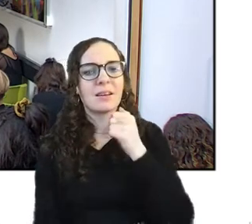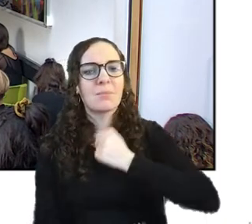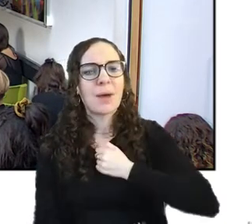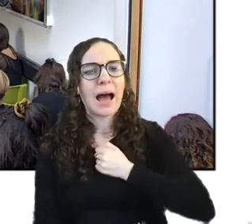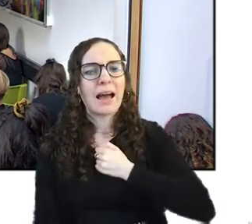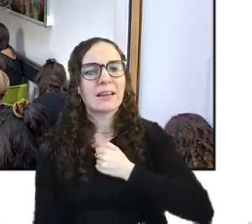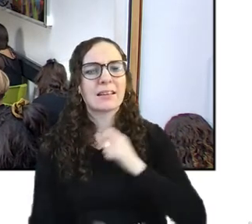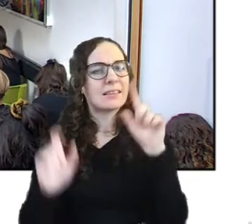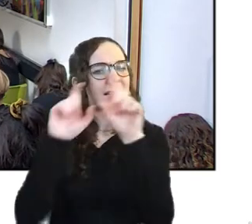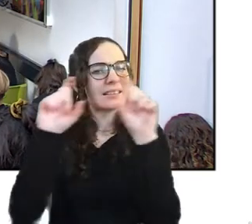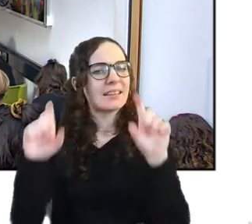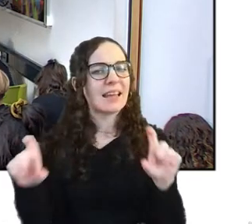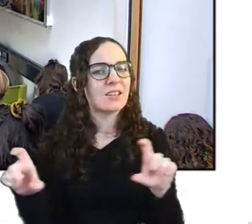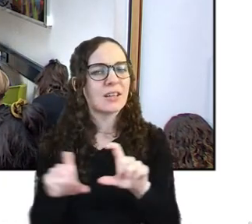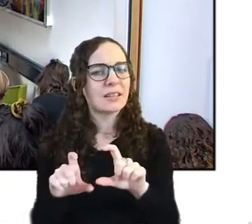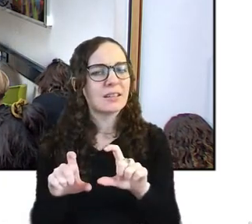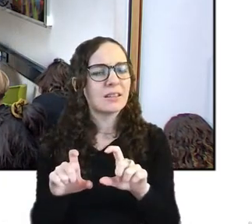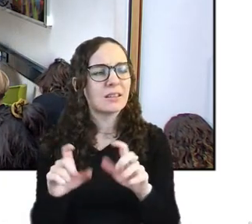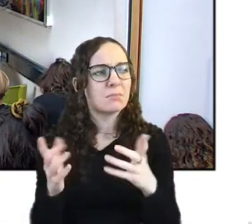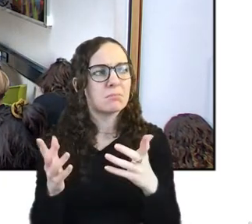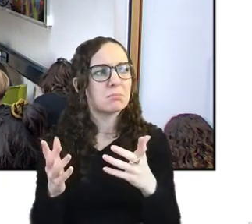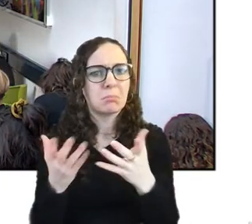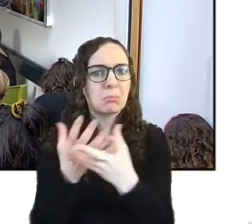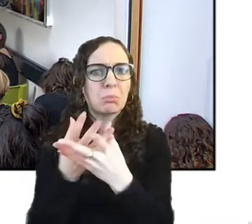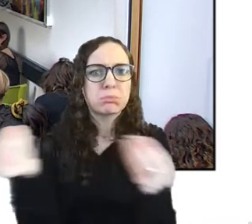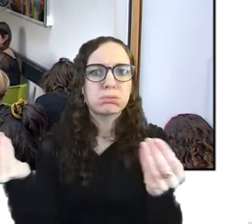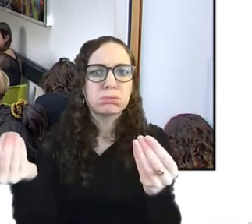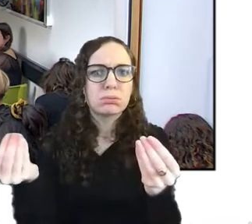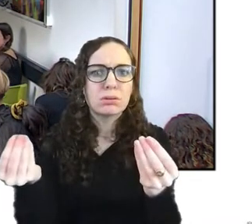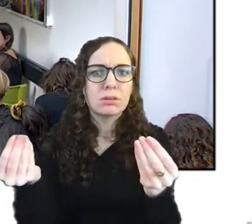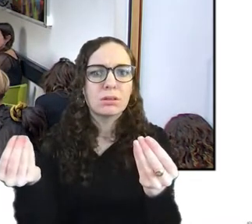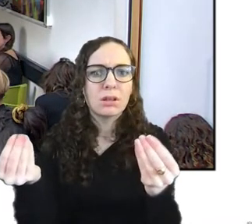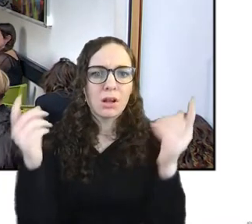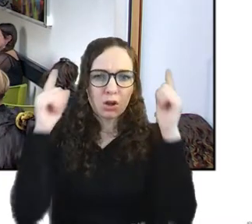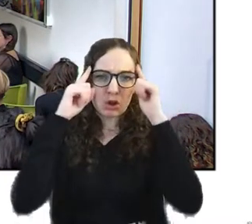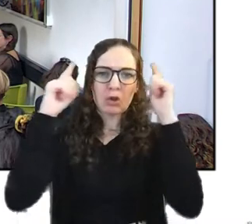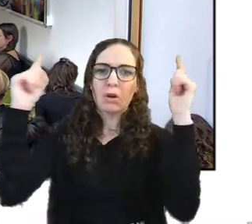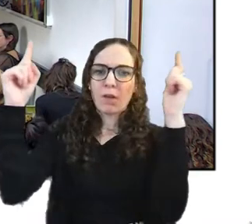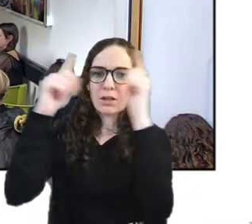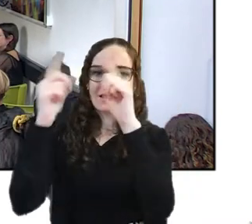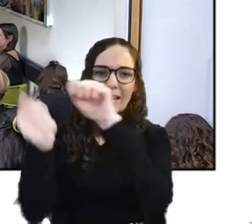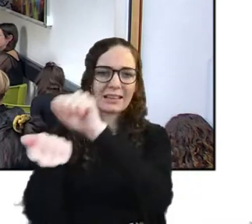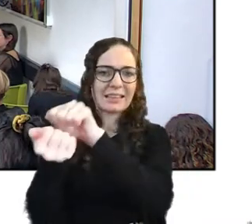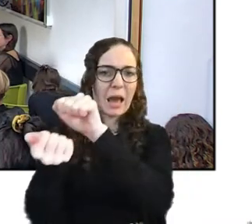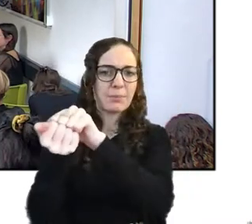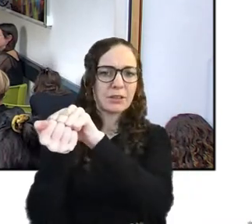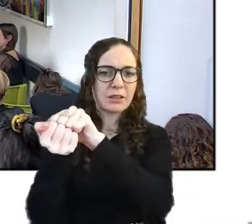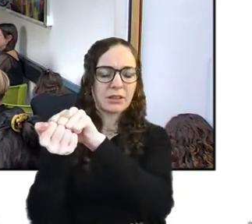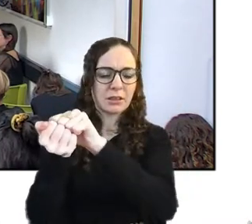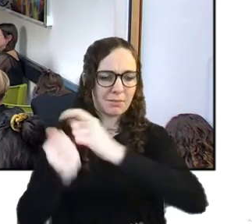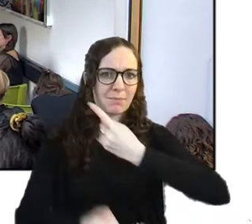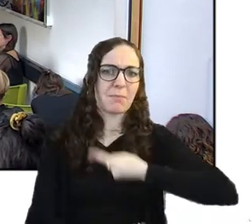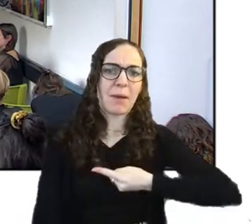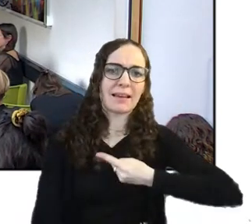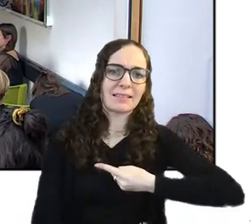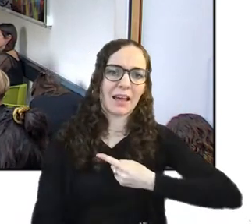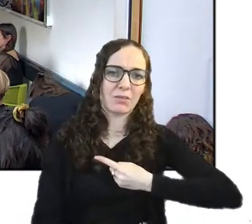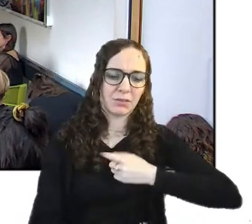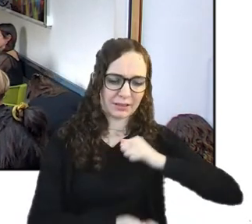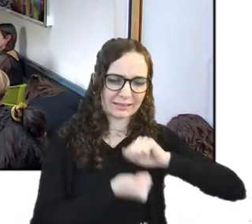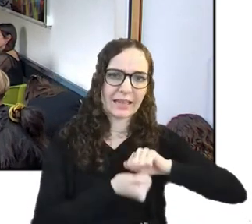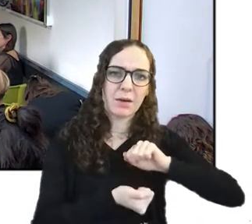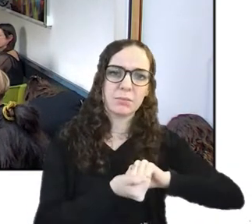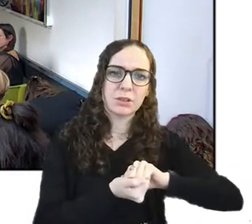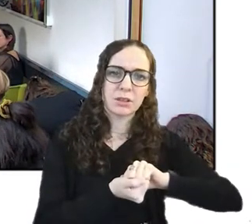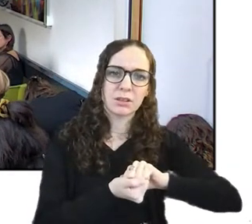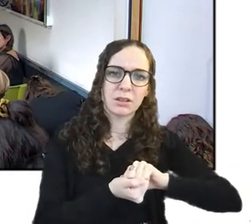none because even though the university kept a copy and i had i don't know where my copy is and i did keep the cassette for a while but then i threw all